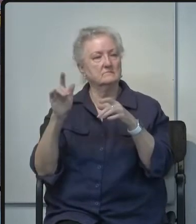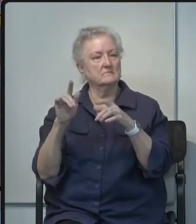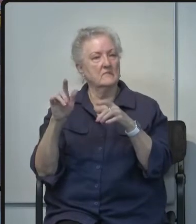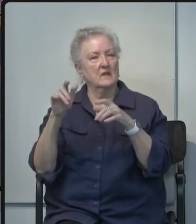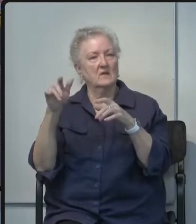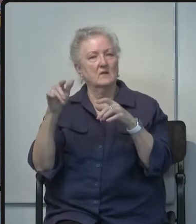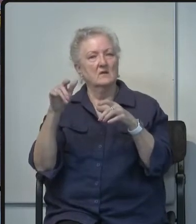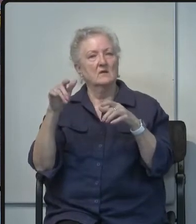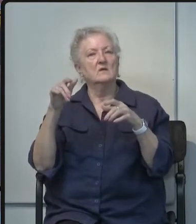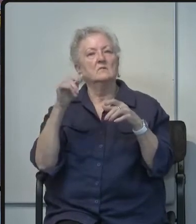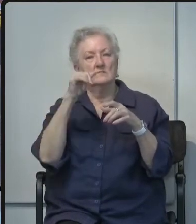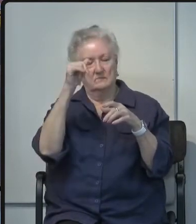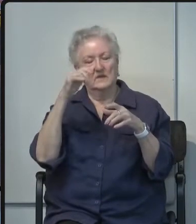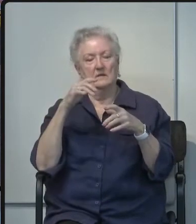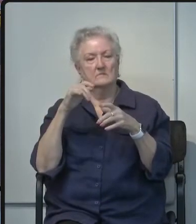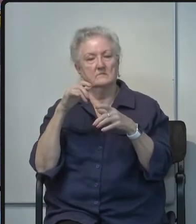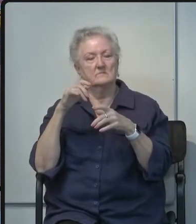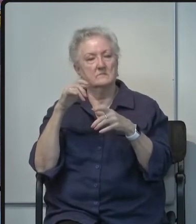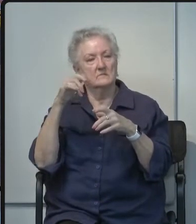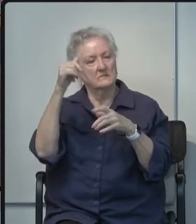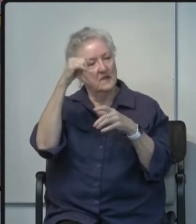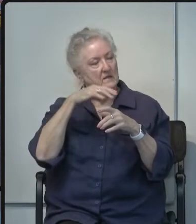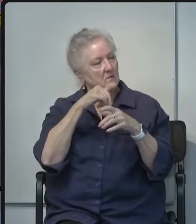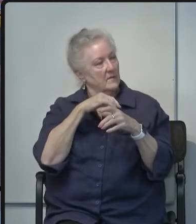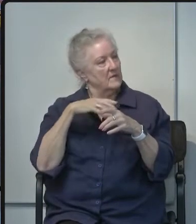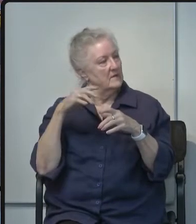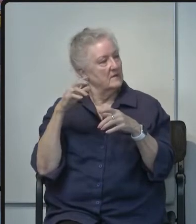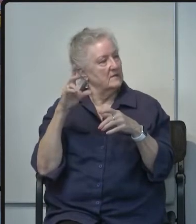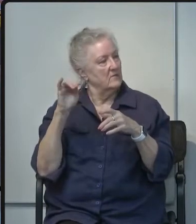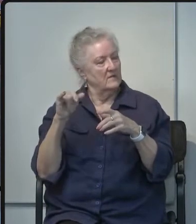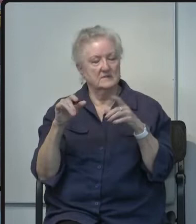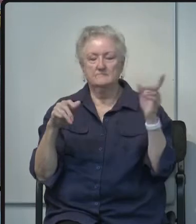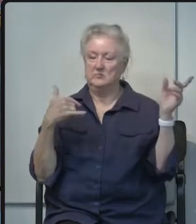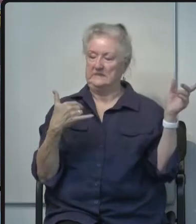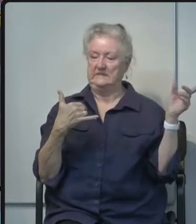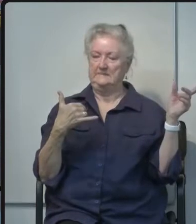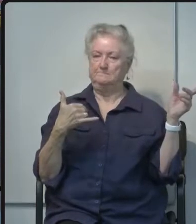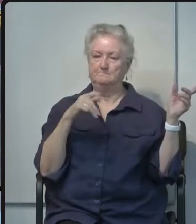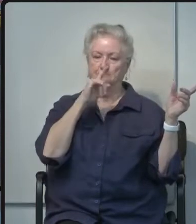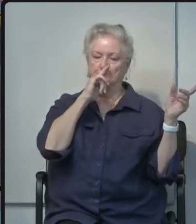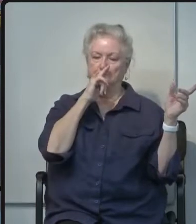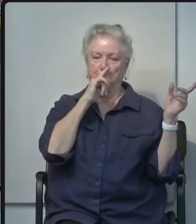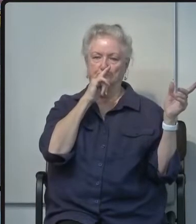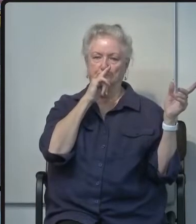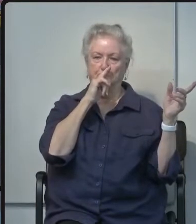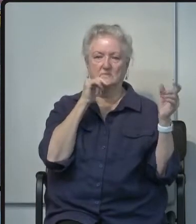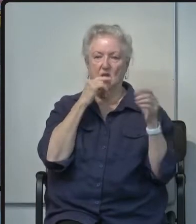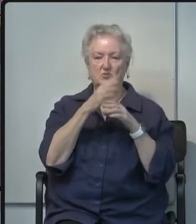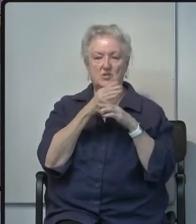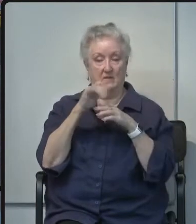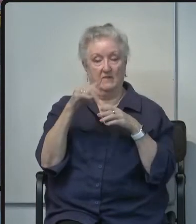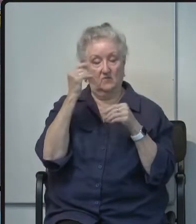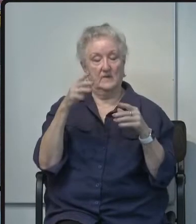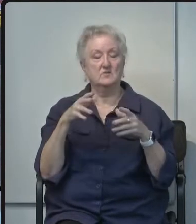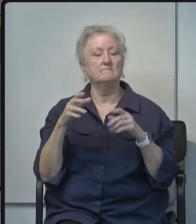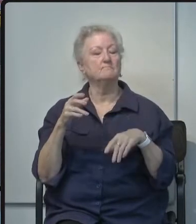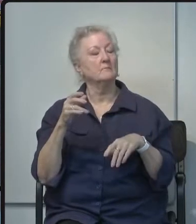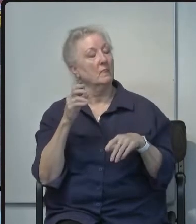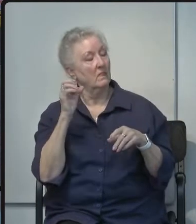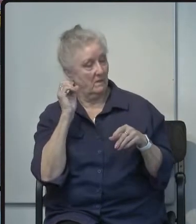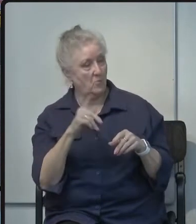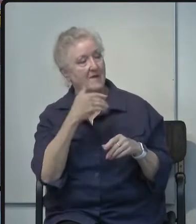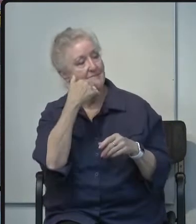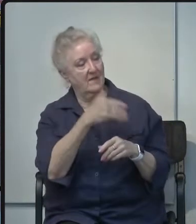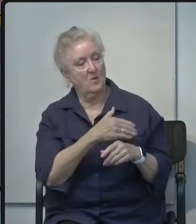at this time um we are not sharing that information okay thank you and my other question is